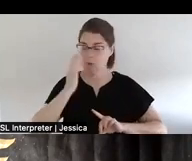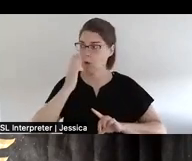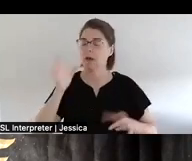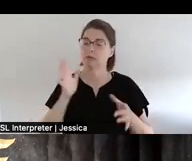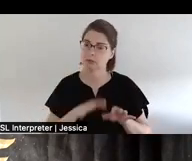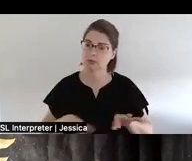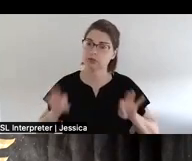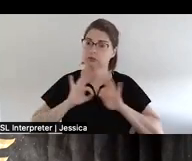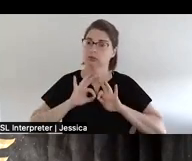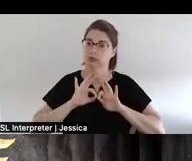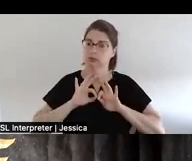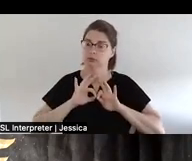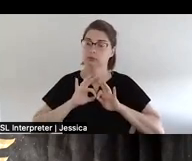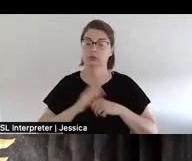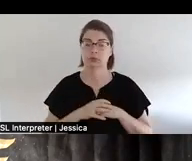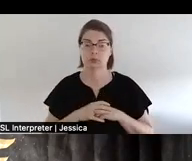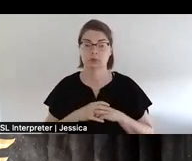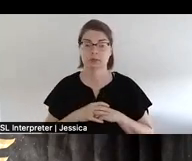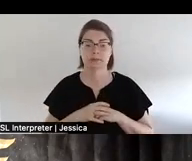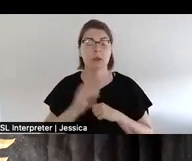Or if any of you have done.